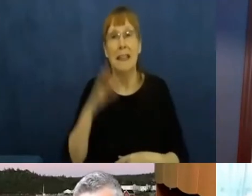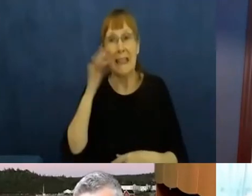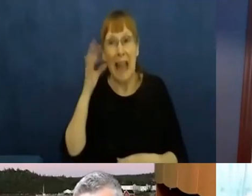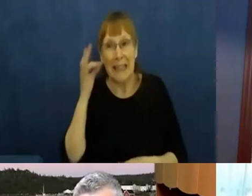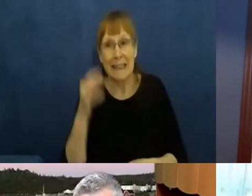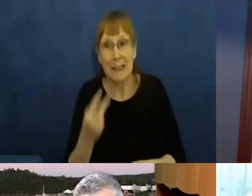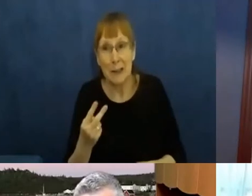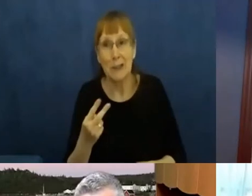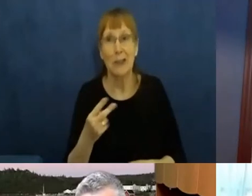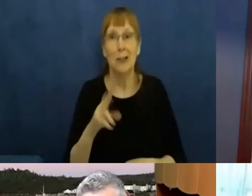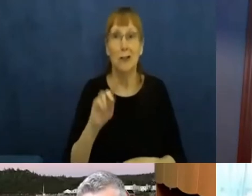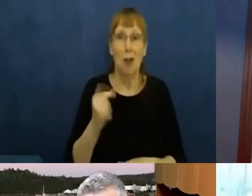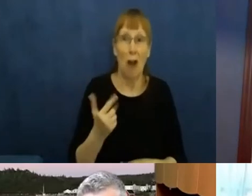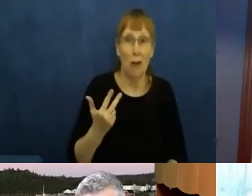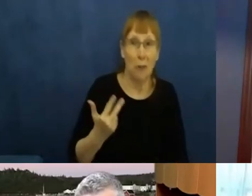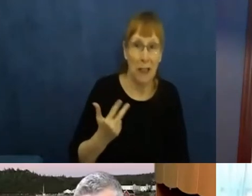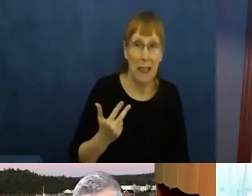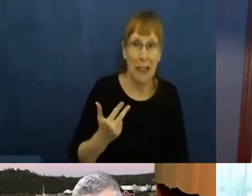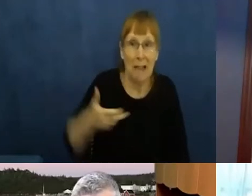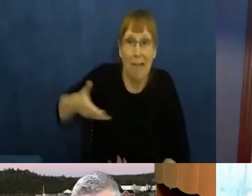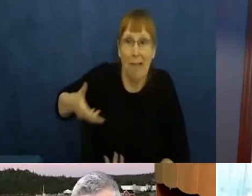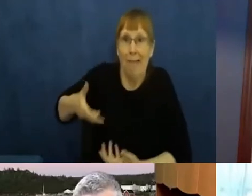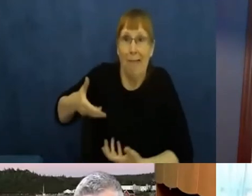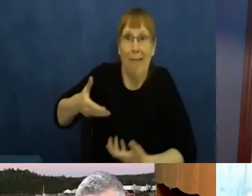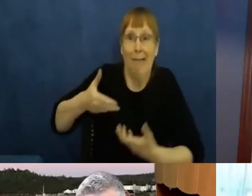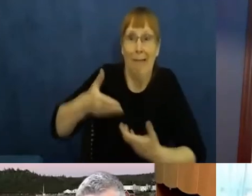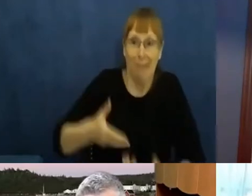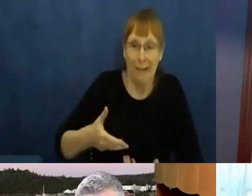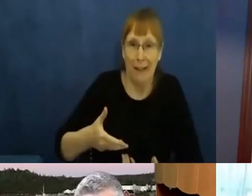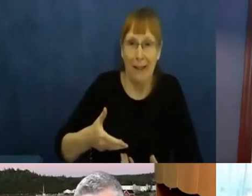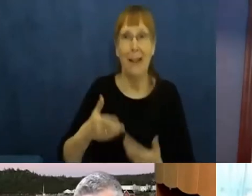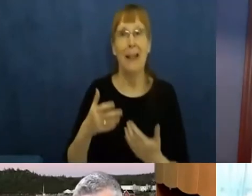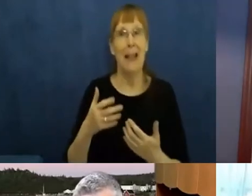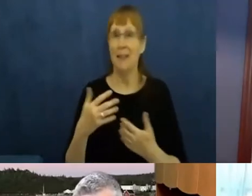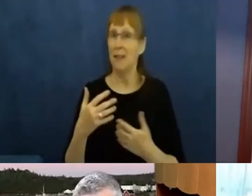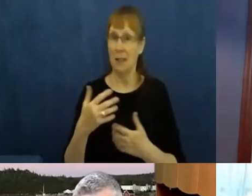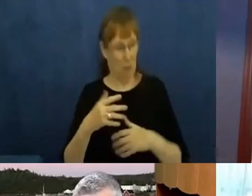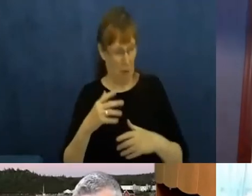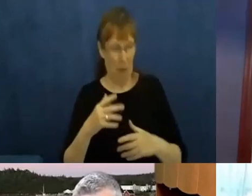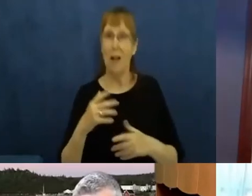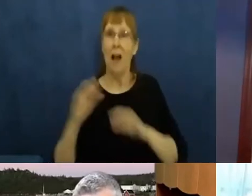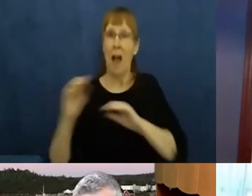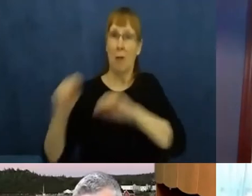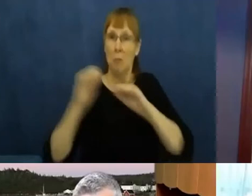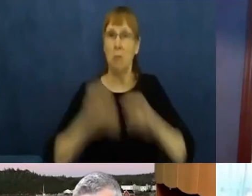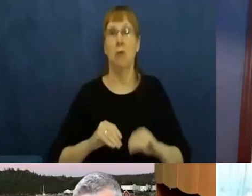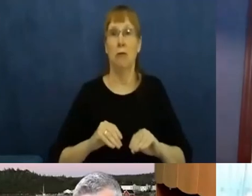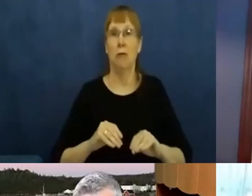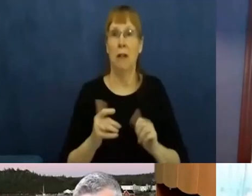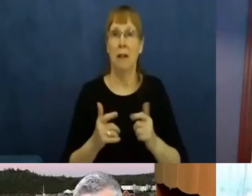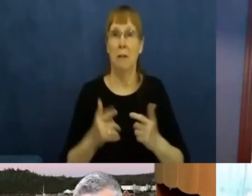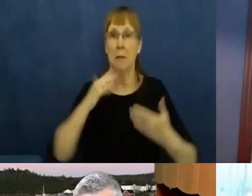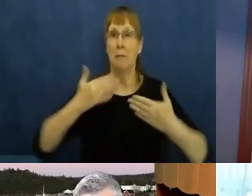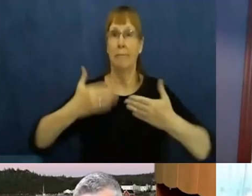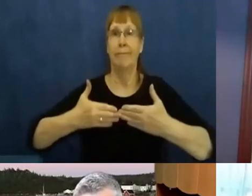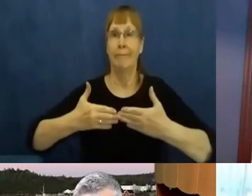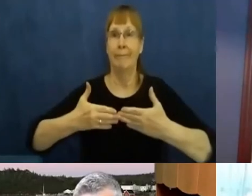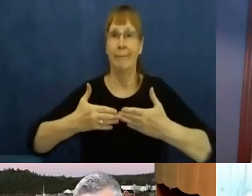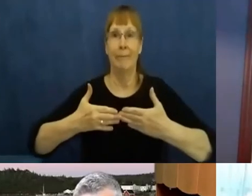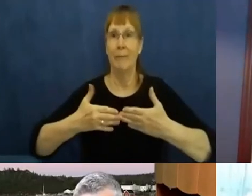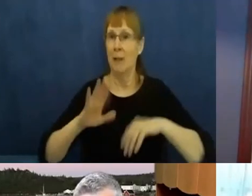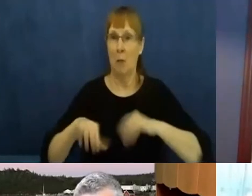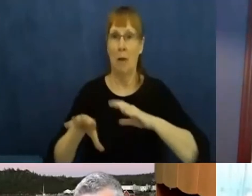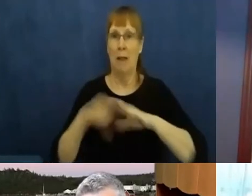And she, so I now have six dogs in my house, seven cats and absolute chaos, but